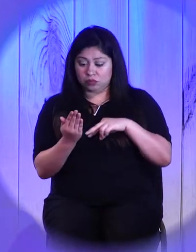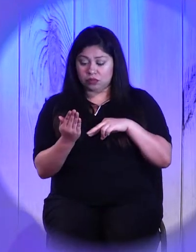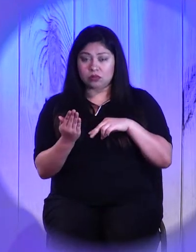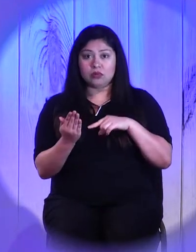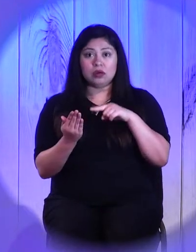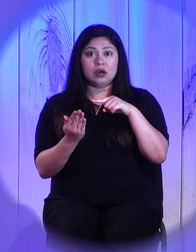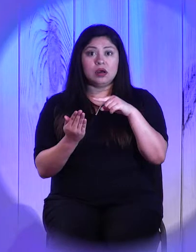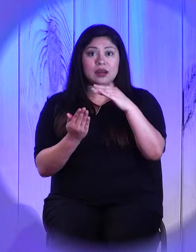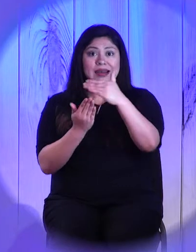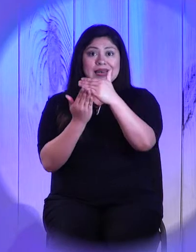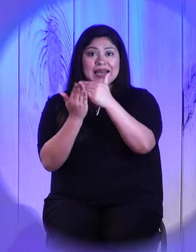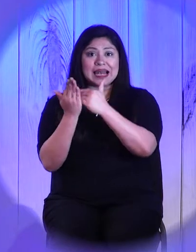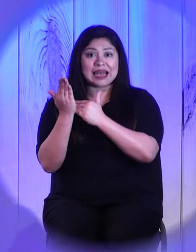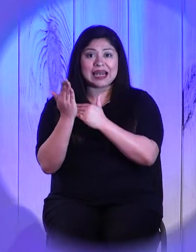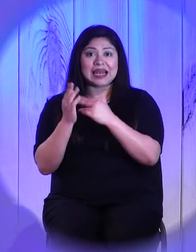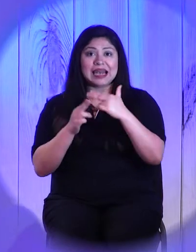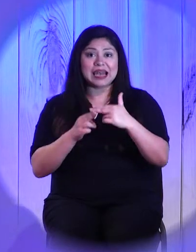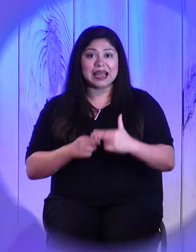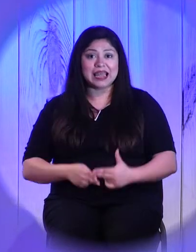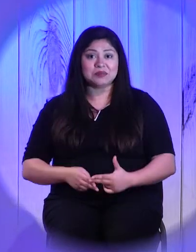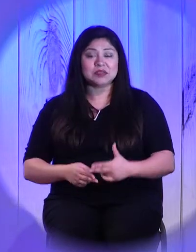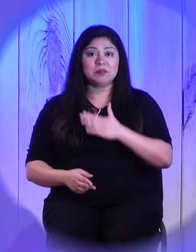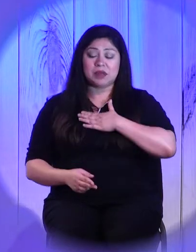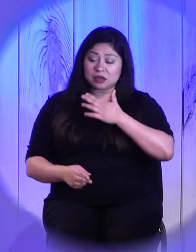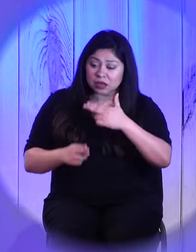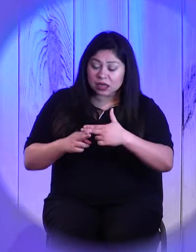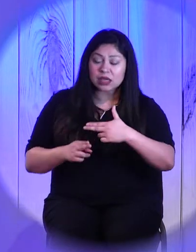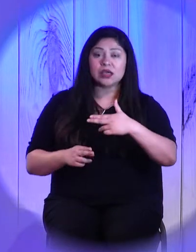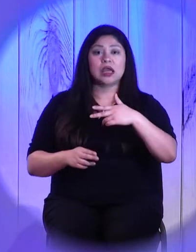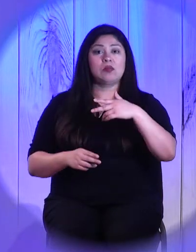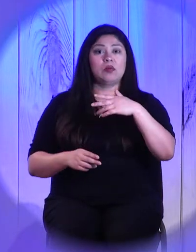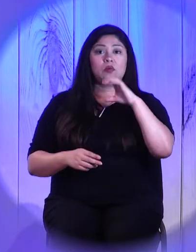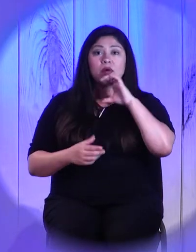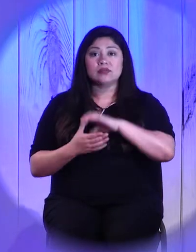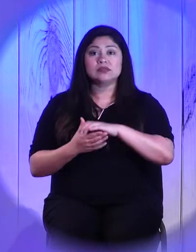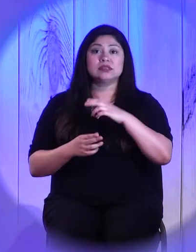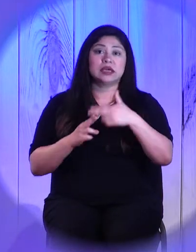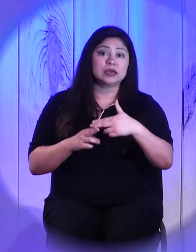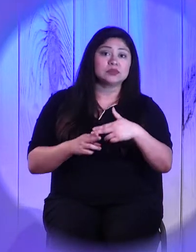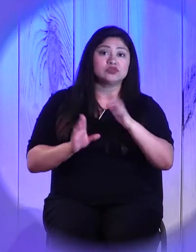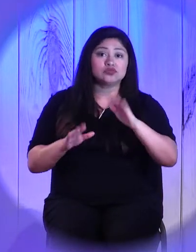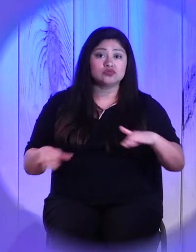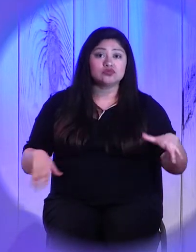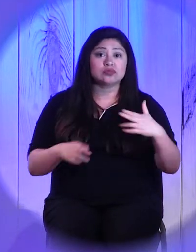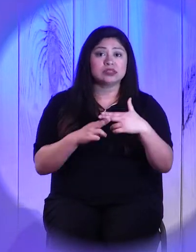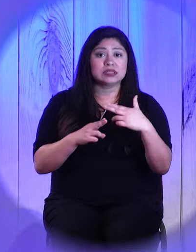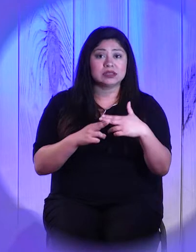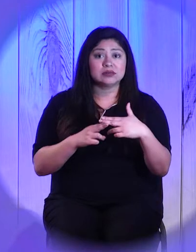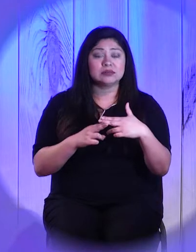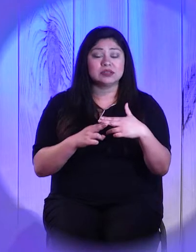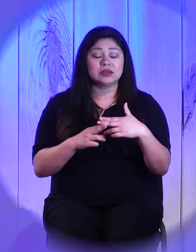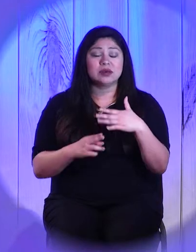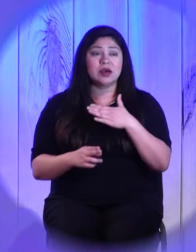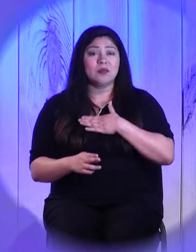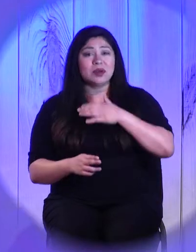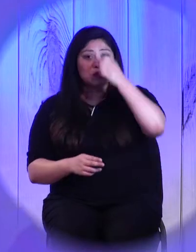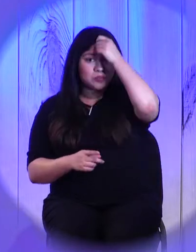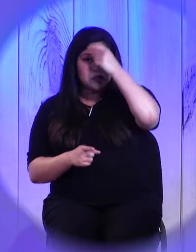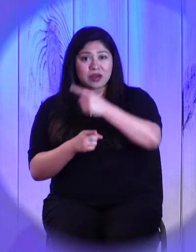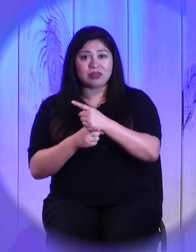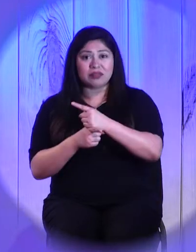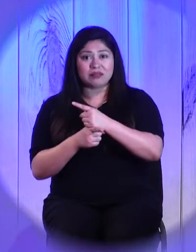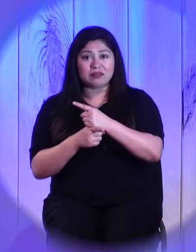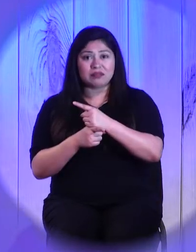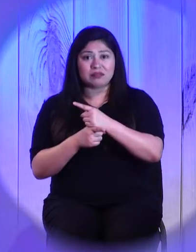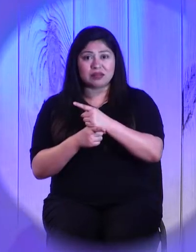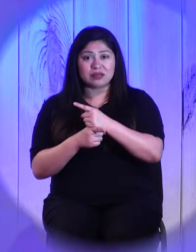list of names. He said, this is my name and my wife's name. Those are my children's name. My brother left us out of